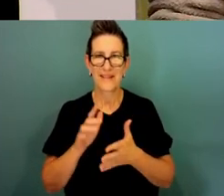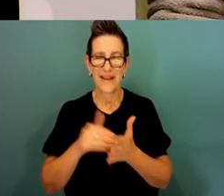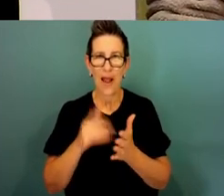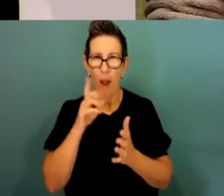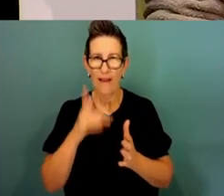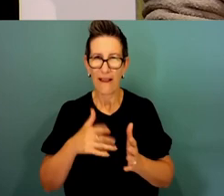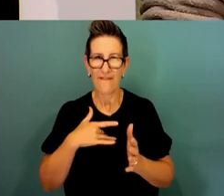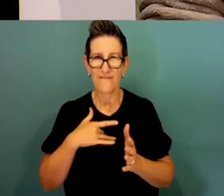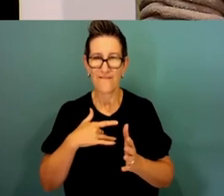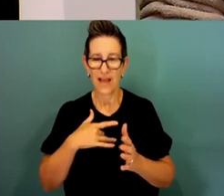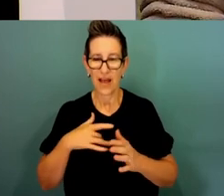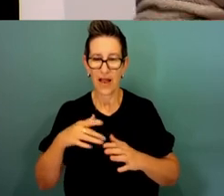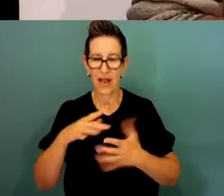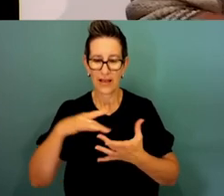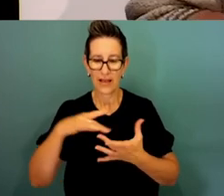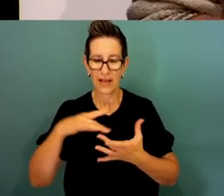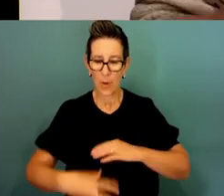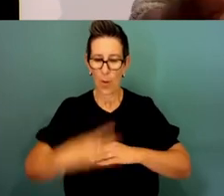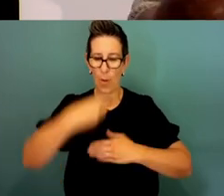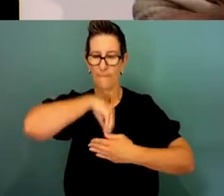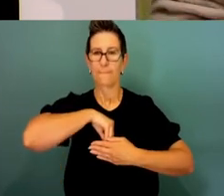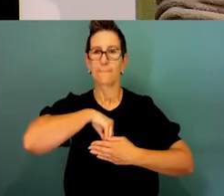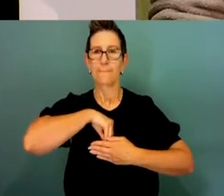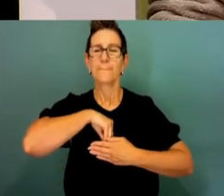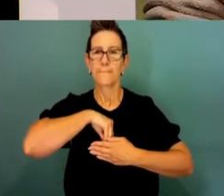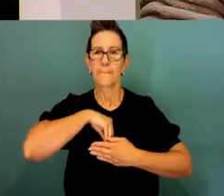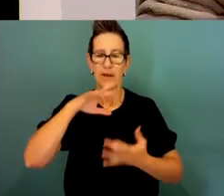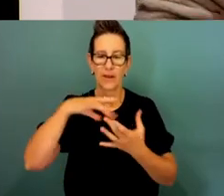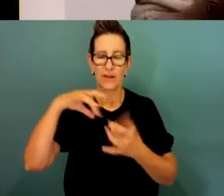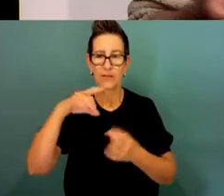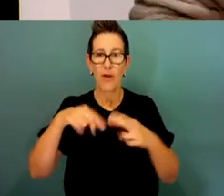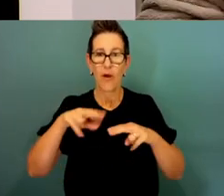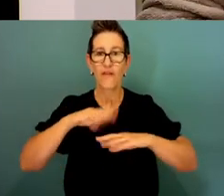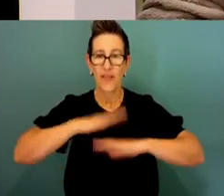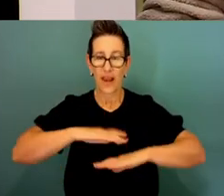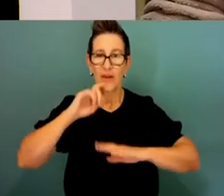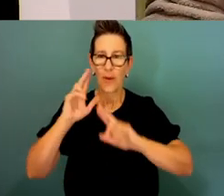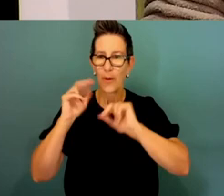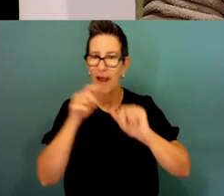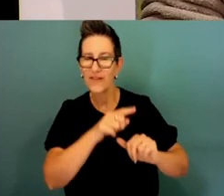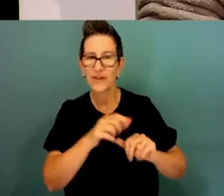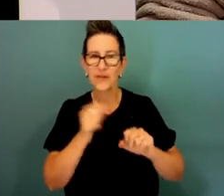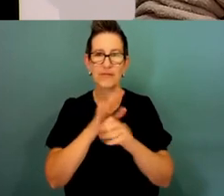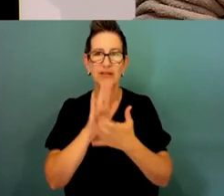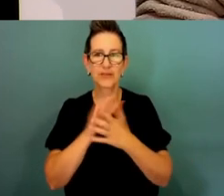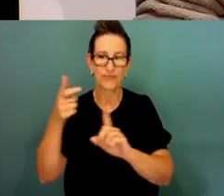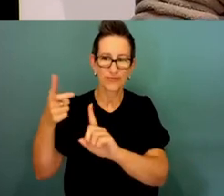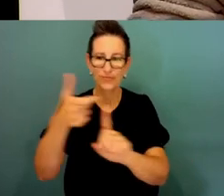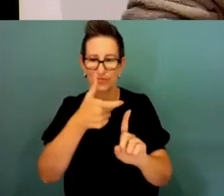As I said then, the spirit of the land will now look after you as you walk around our country and make sure that nothing really bad happens to you physically.